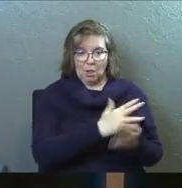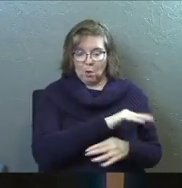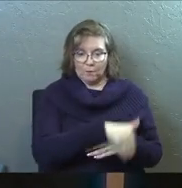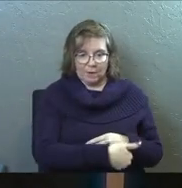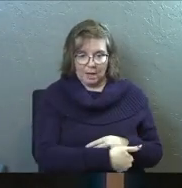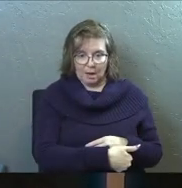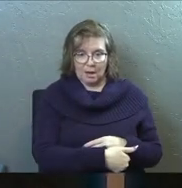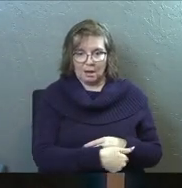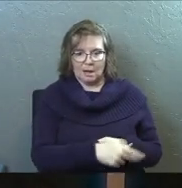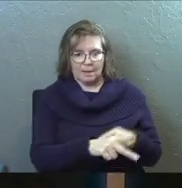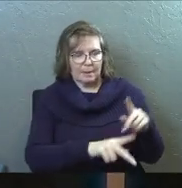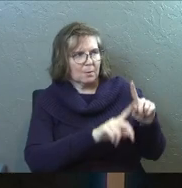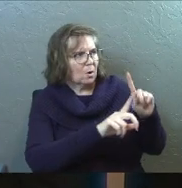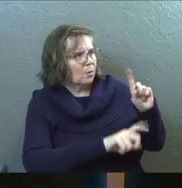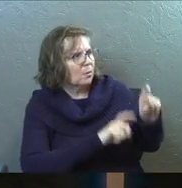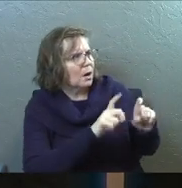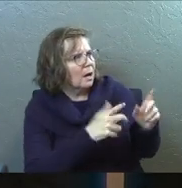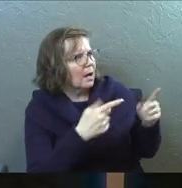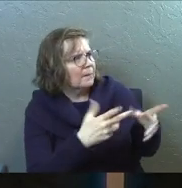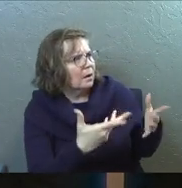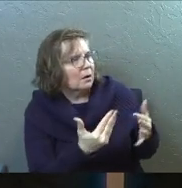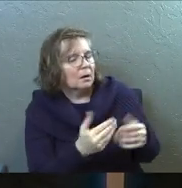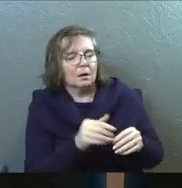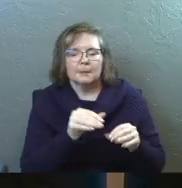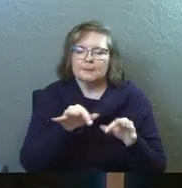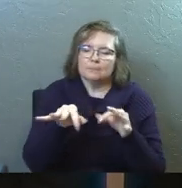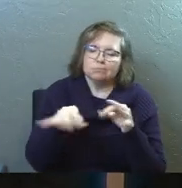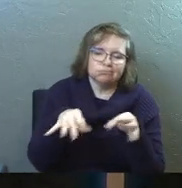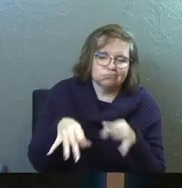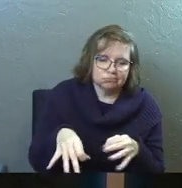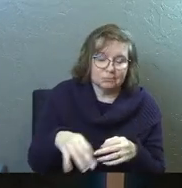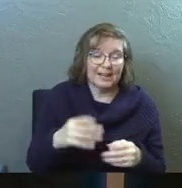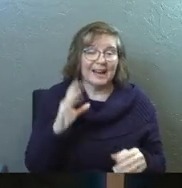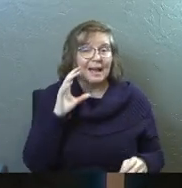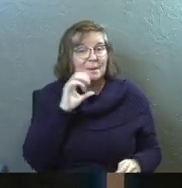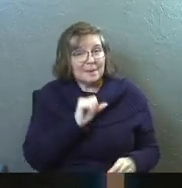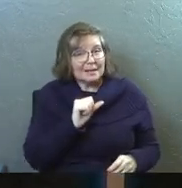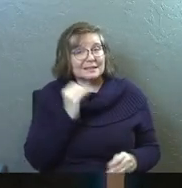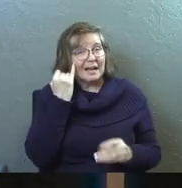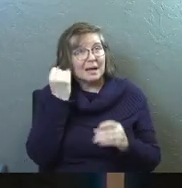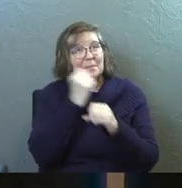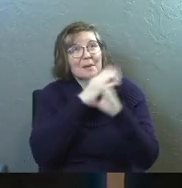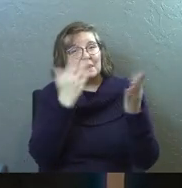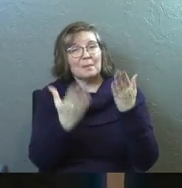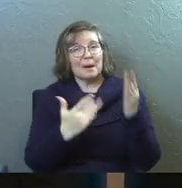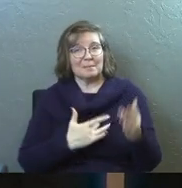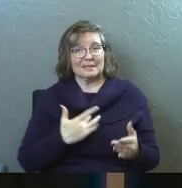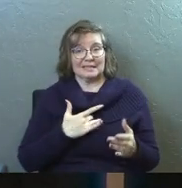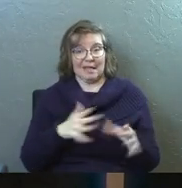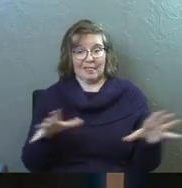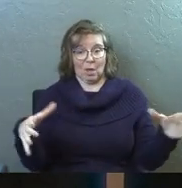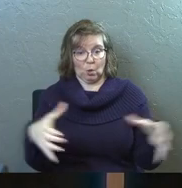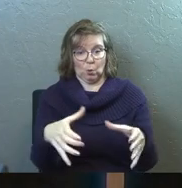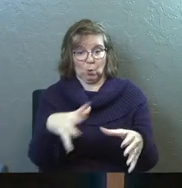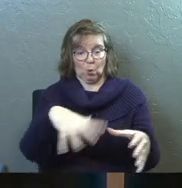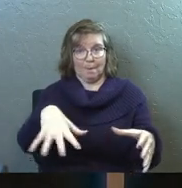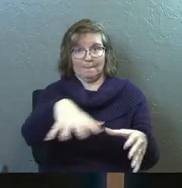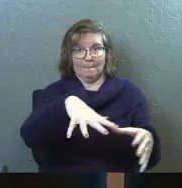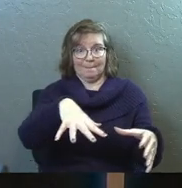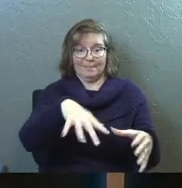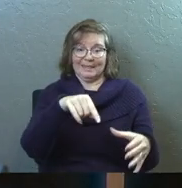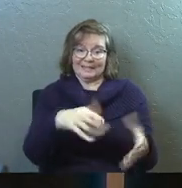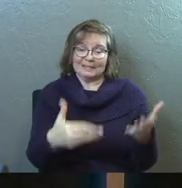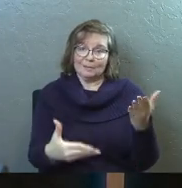And they go back and tell everybody, hey, this is what just happened. And I'm guessing here, but I imagine that there's probably a sense in that group of like,